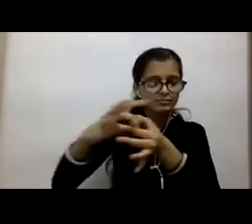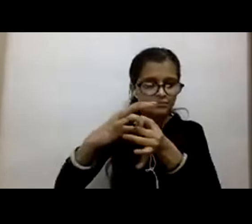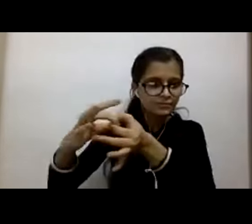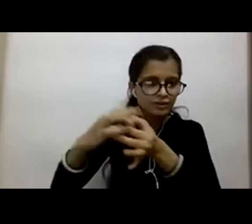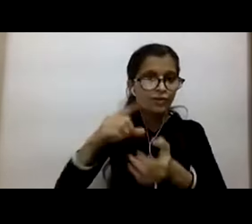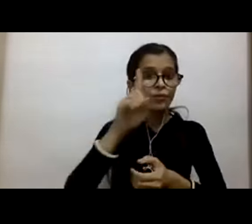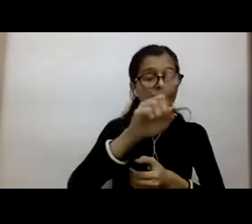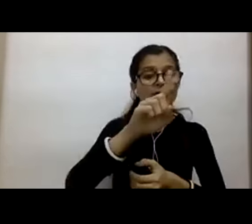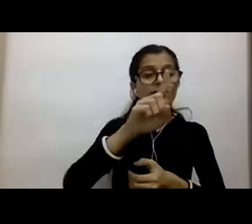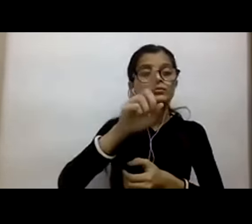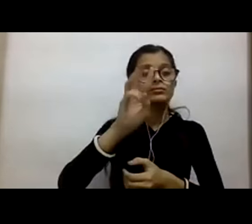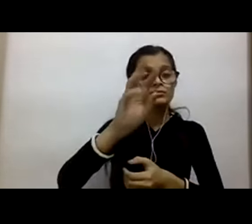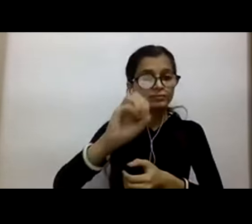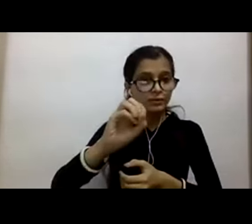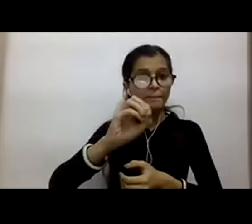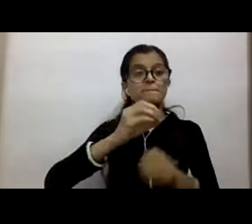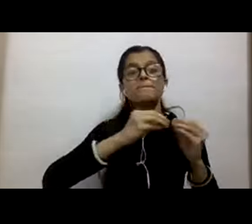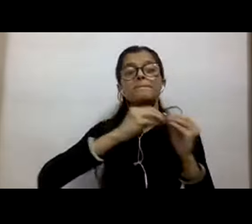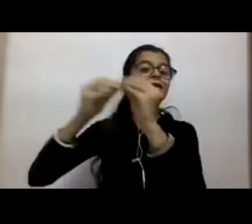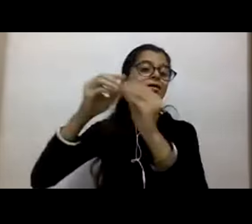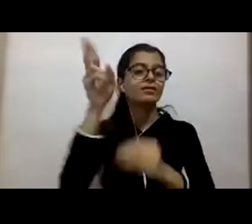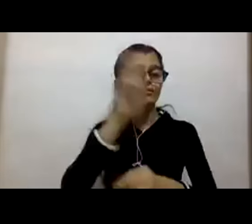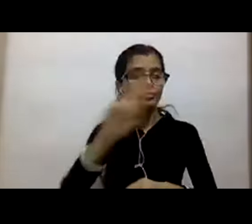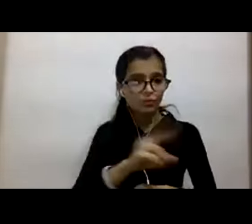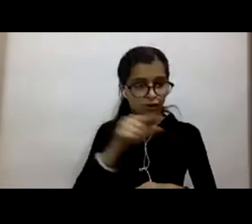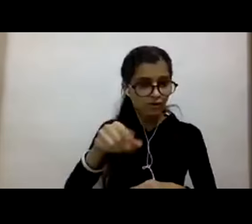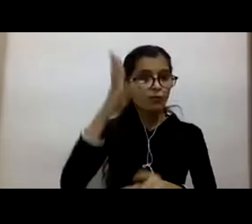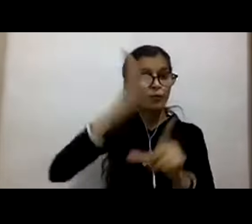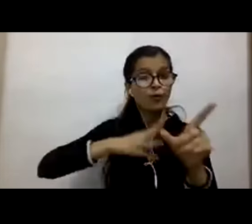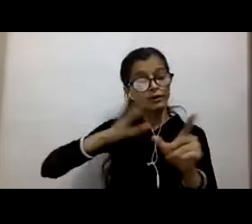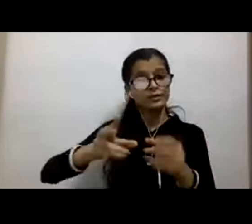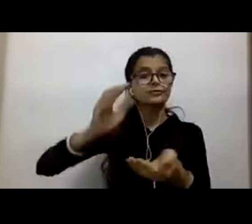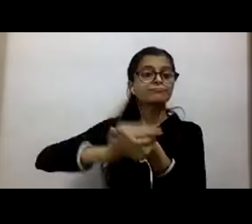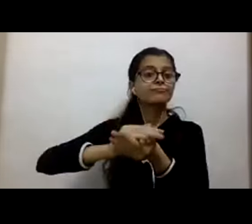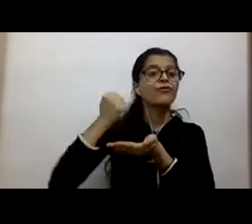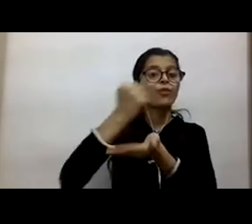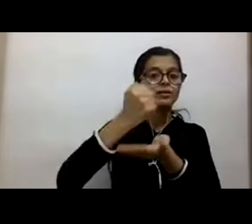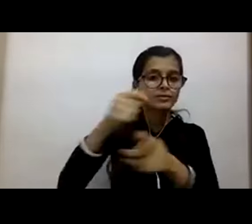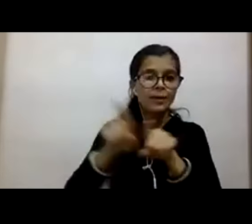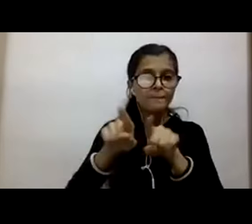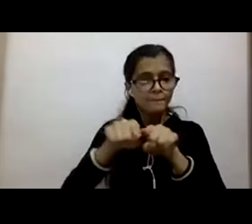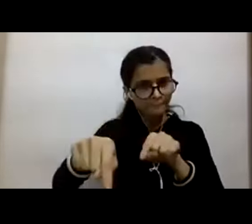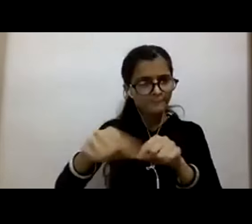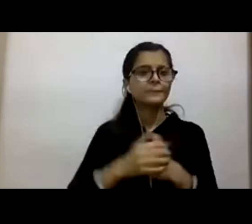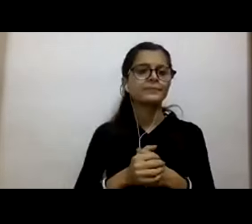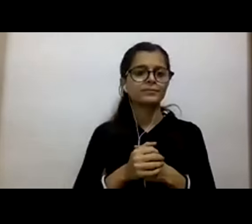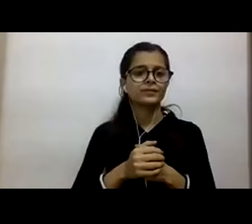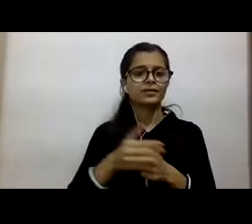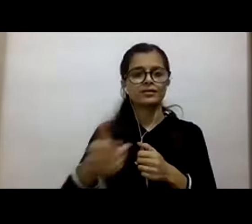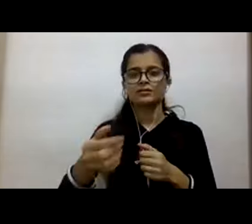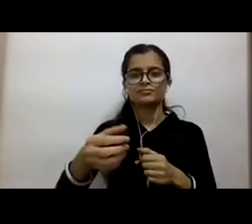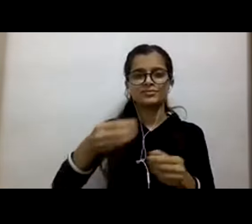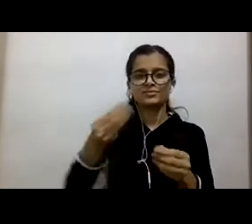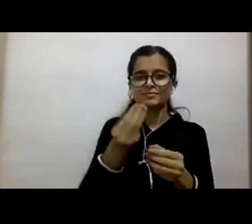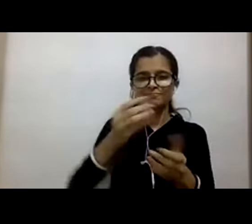billion over four years, which means part of it is to our Pacific island countries where we've